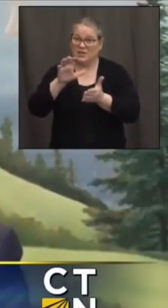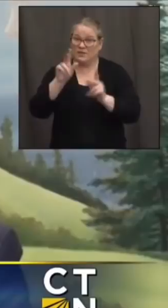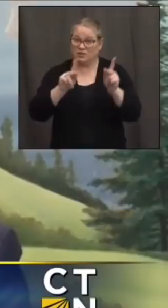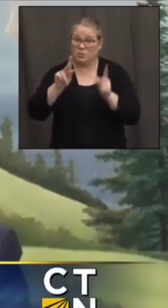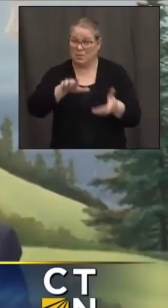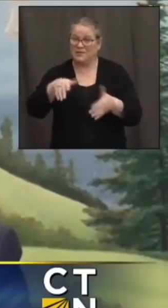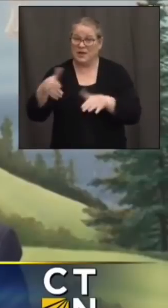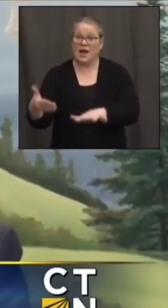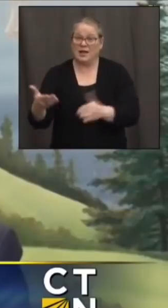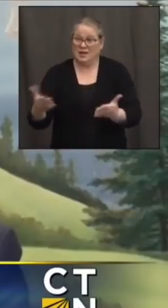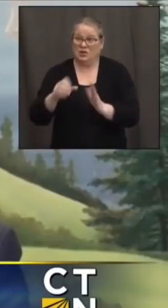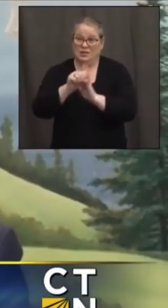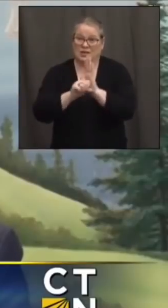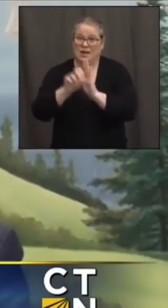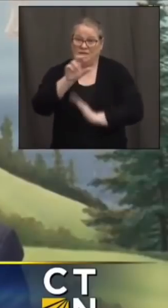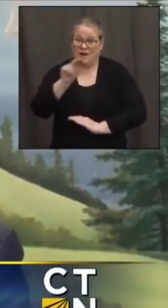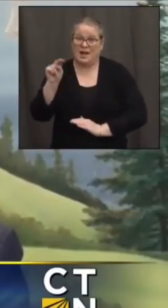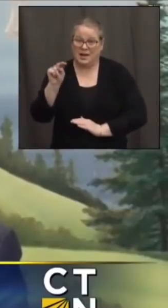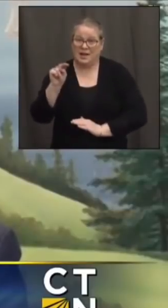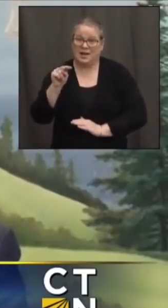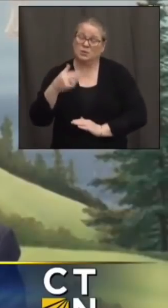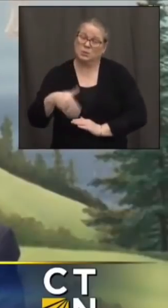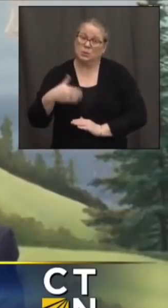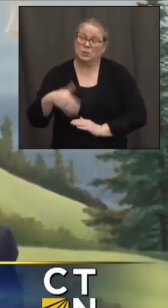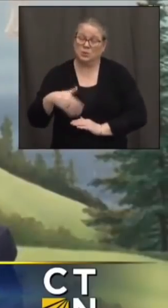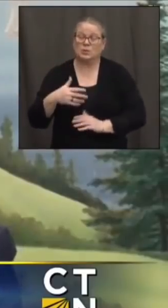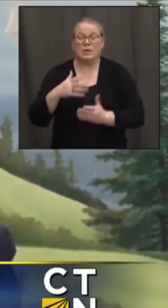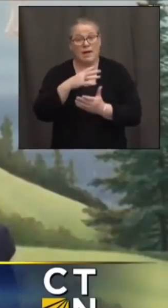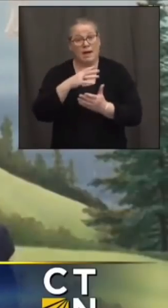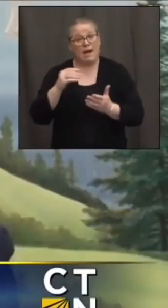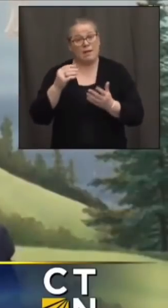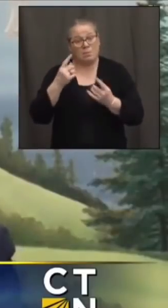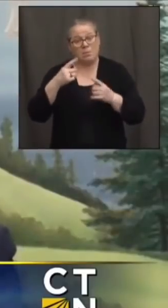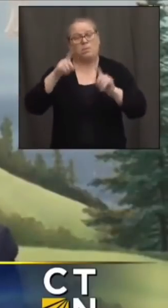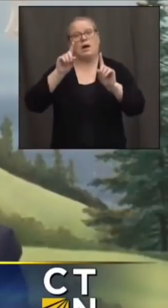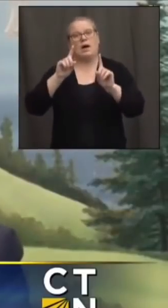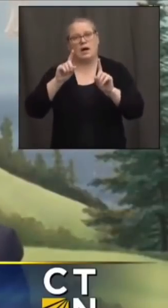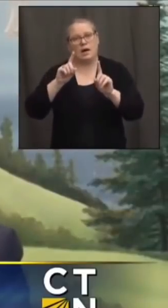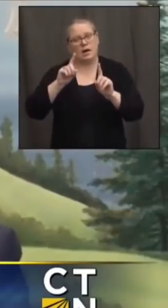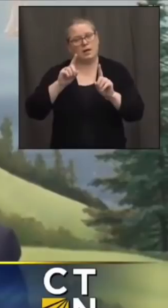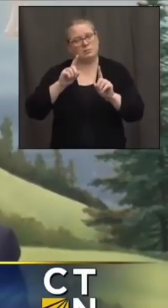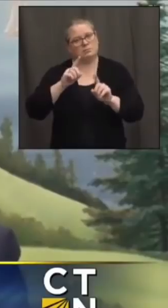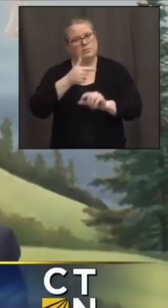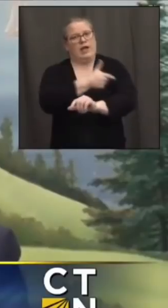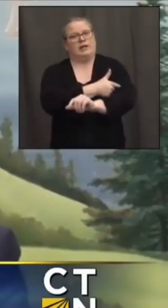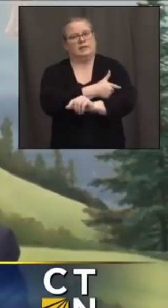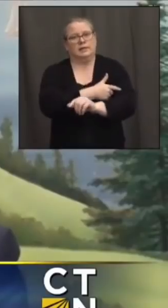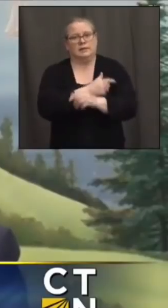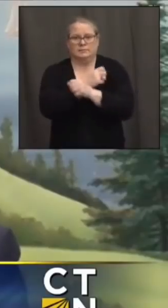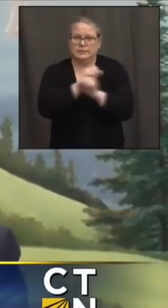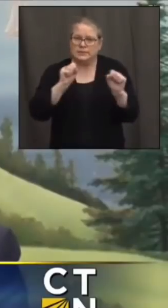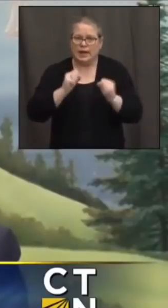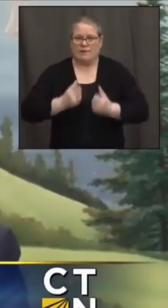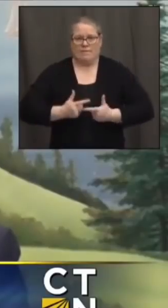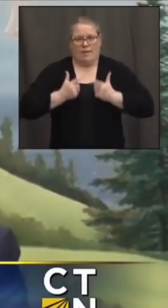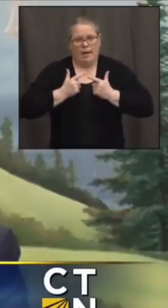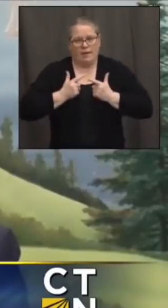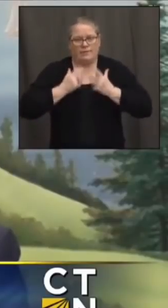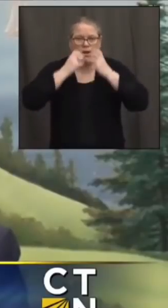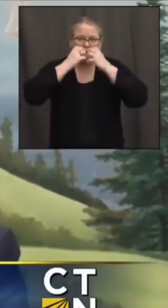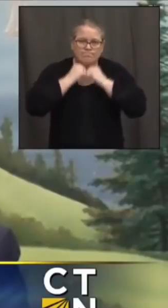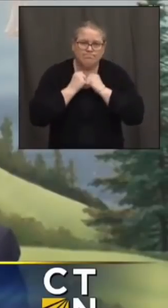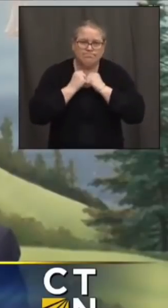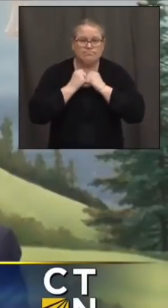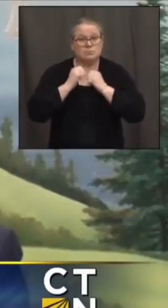to covet and uh we have the possibility of a uh life-saving vaccine it seems to be working it seems to be safe